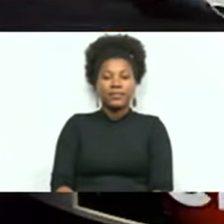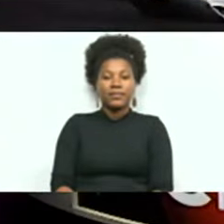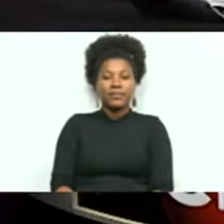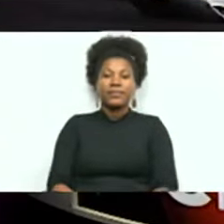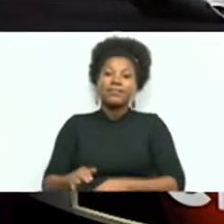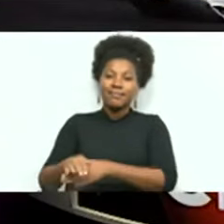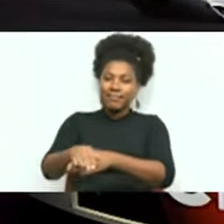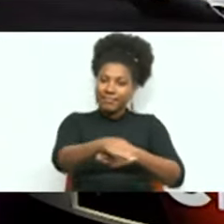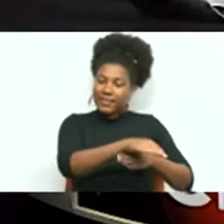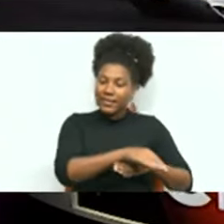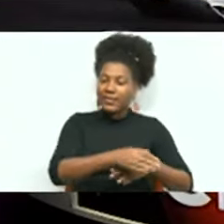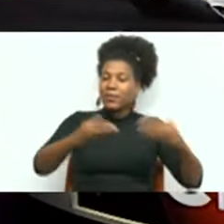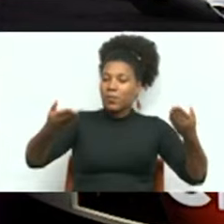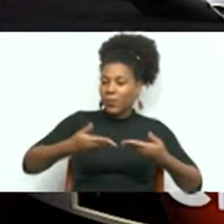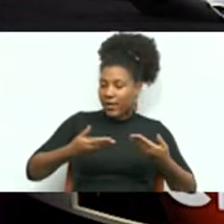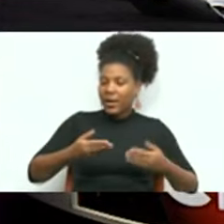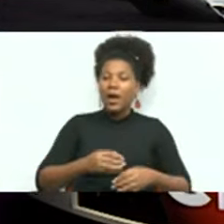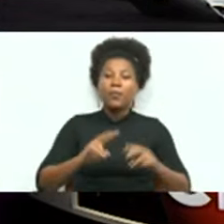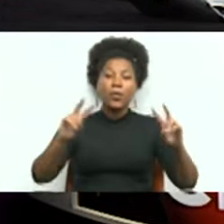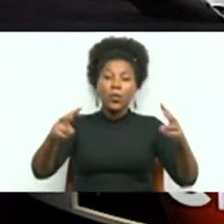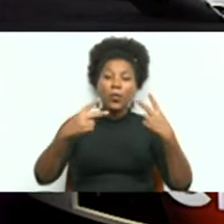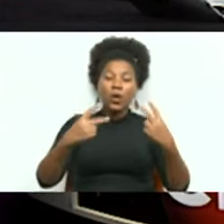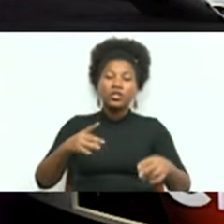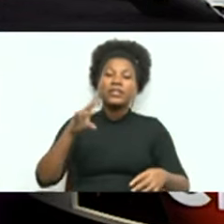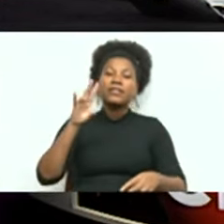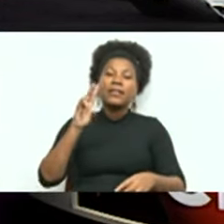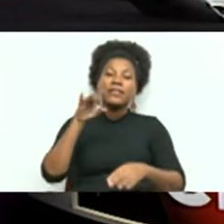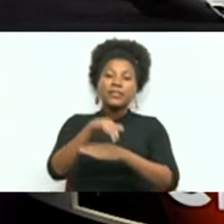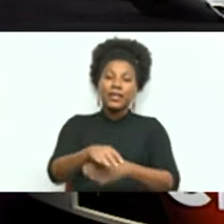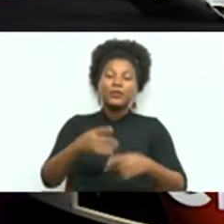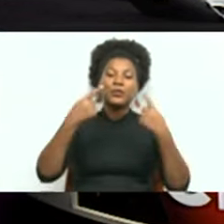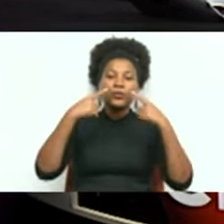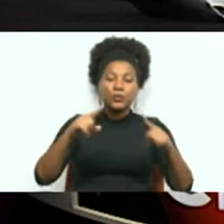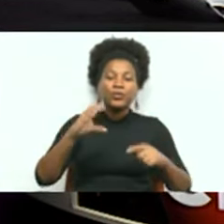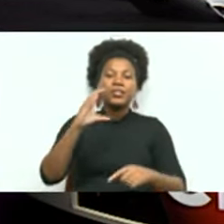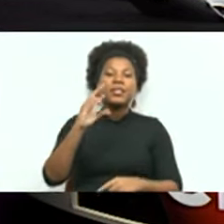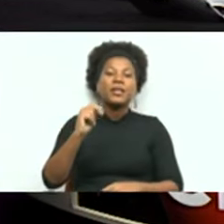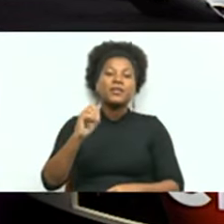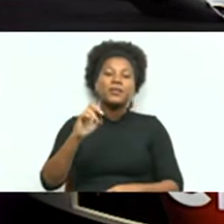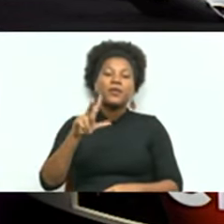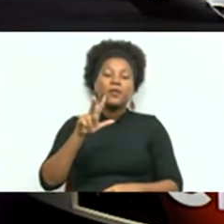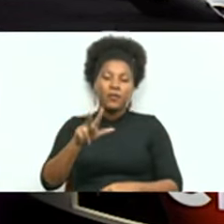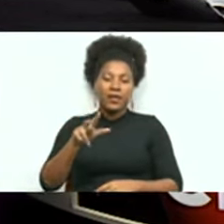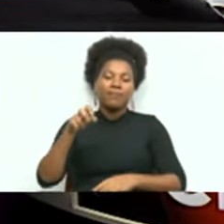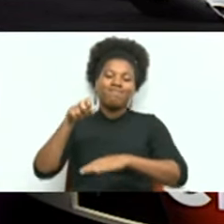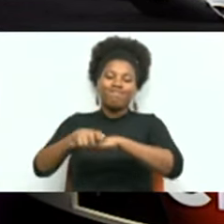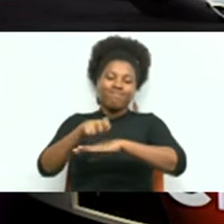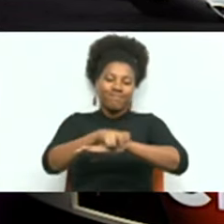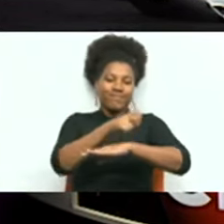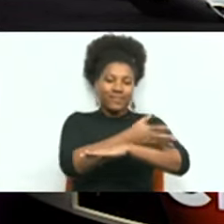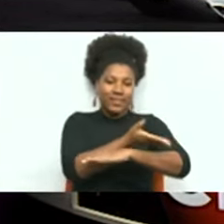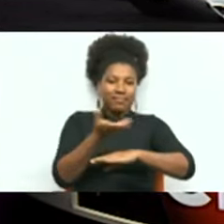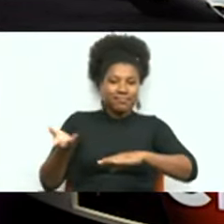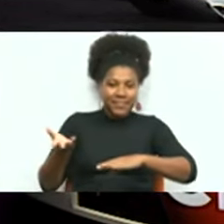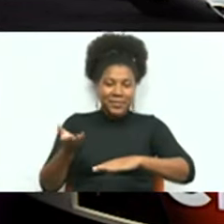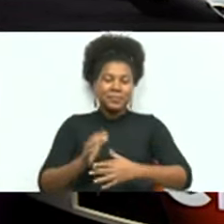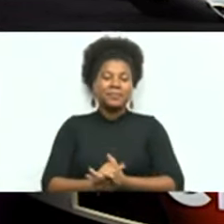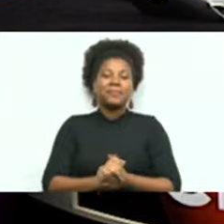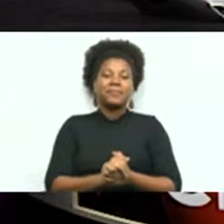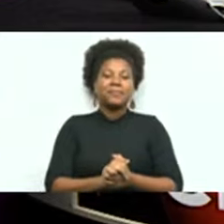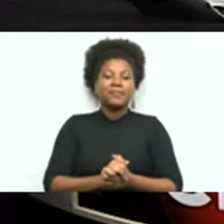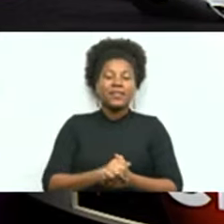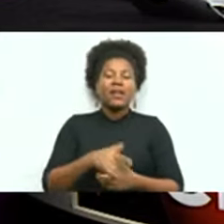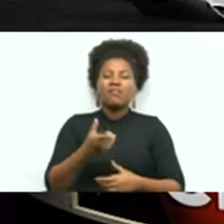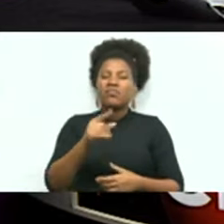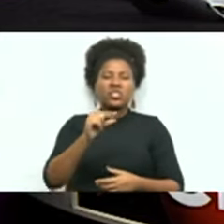Good evening and welcome. You're watching the 7 o'clock news on CNC3. I'm Ria Ramboli. I'm Ryan Baichu. I'm Joe Varanovella with Sport. Jassi